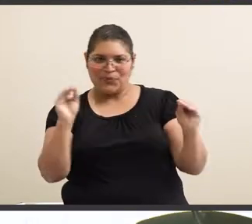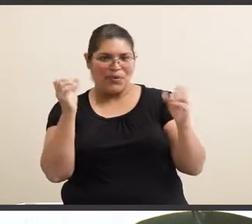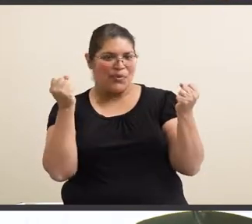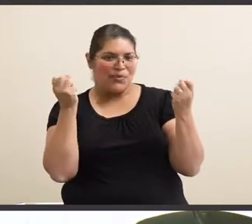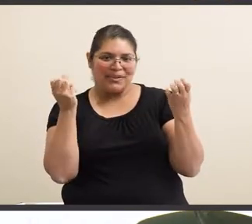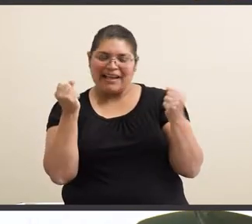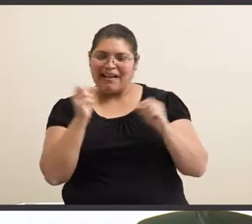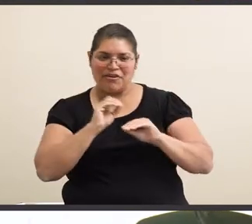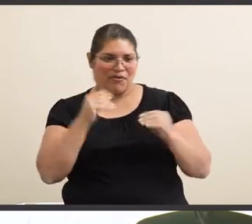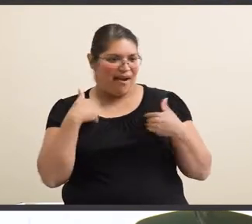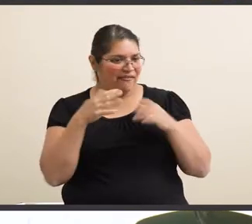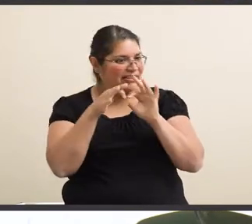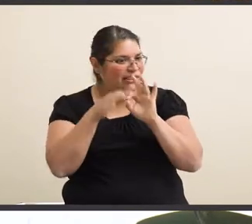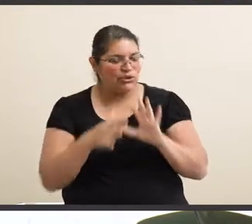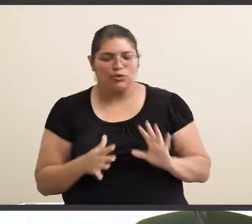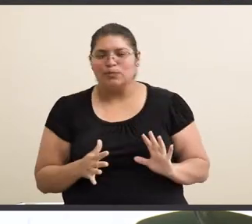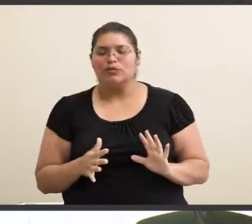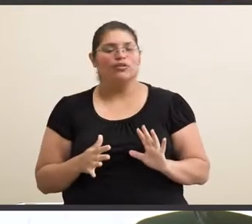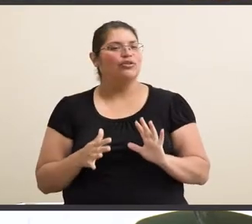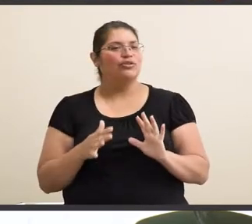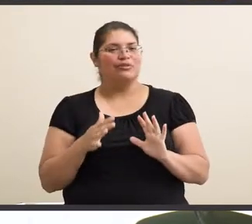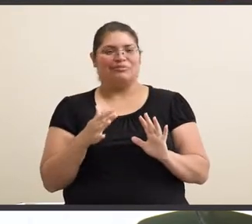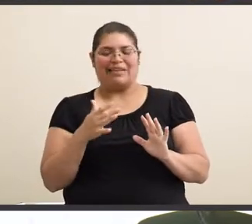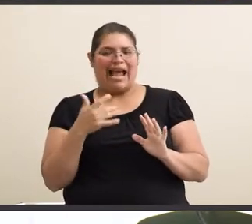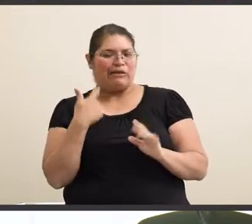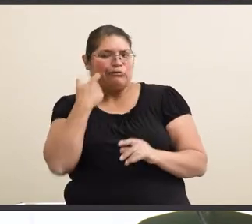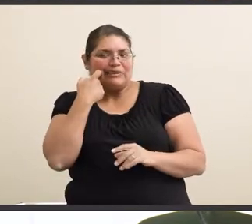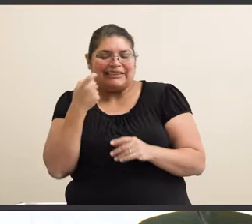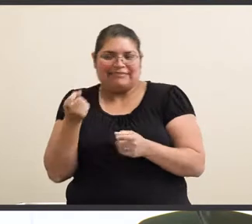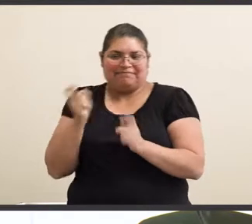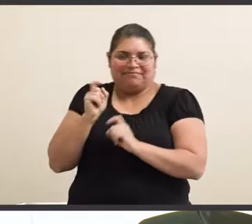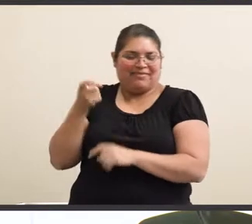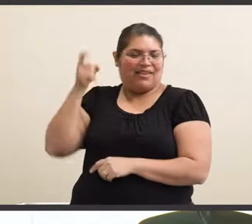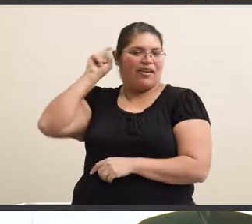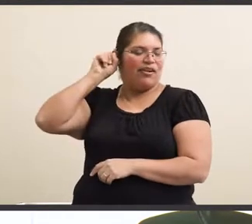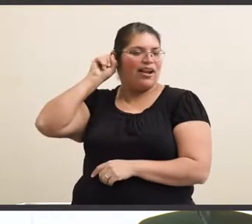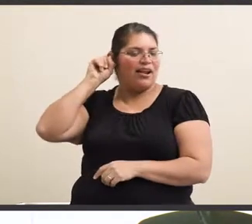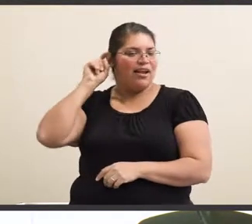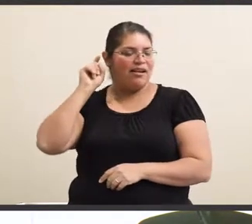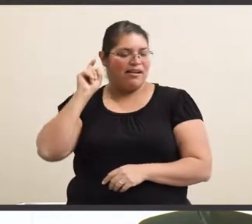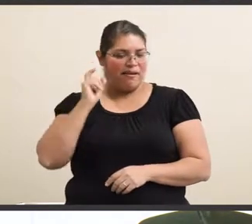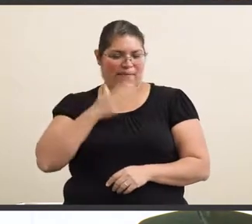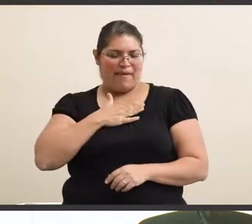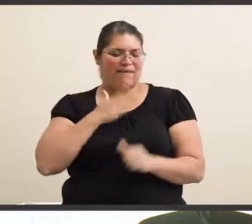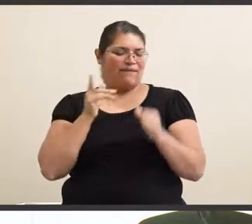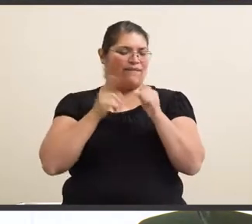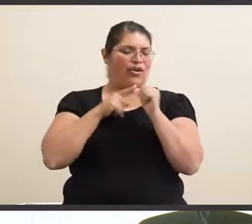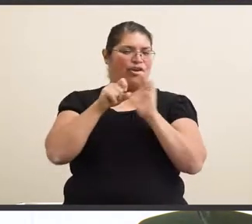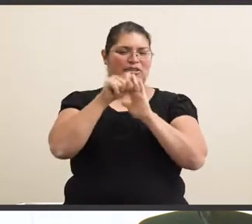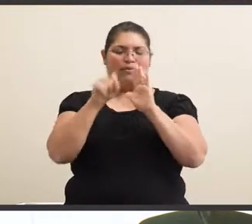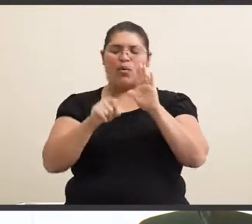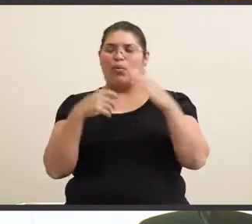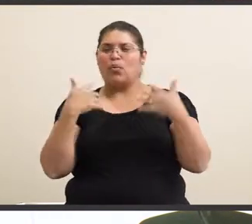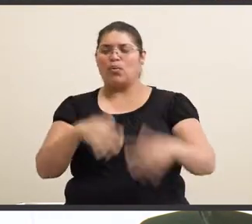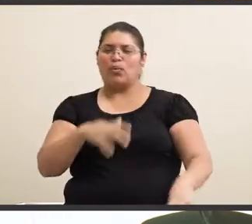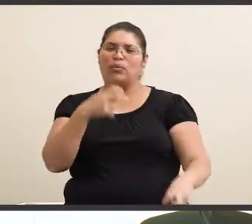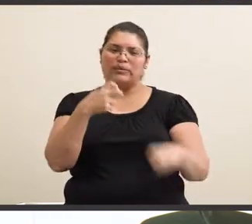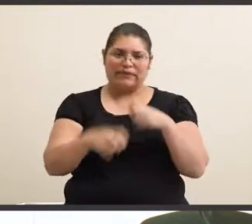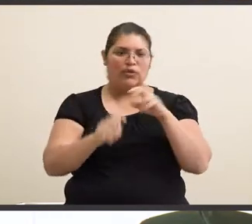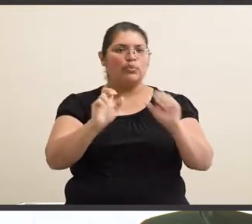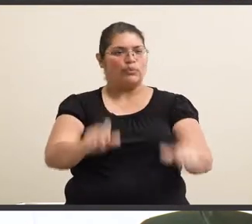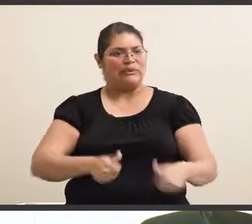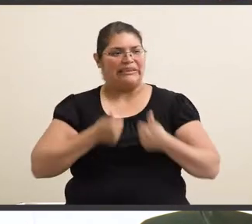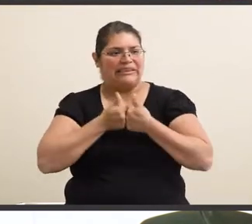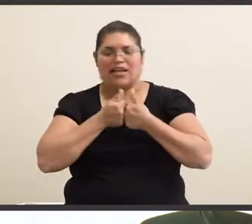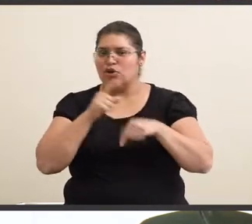I didn't have an interpreter with me. I barely had hearing aids. My first semester was very difficult. was very challenging.